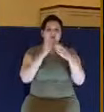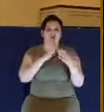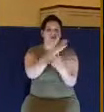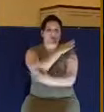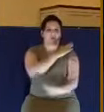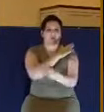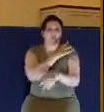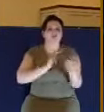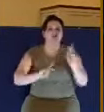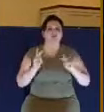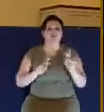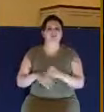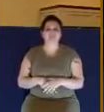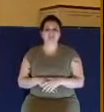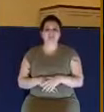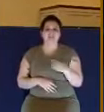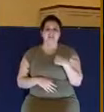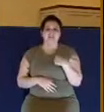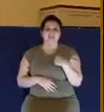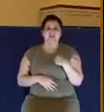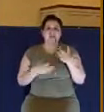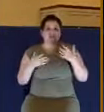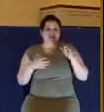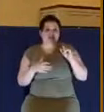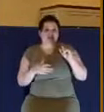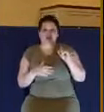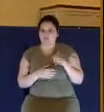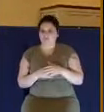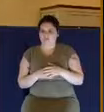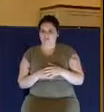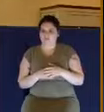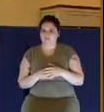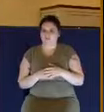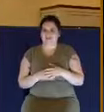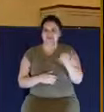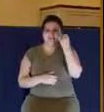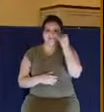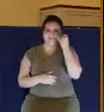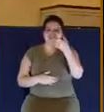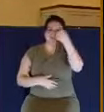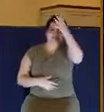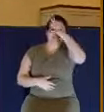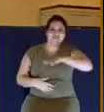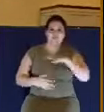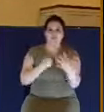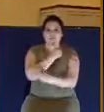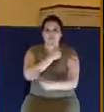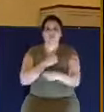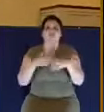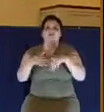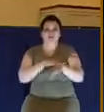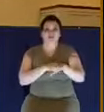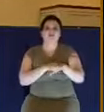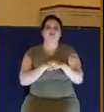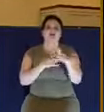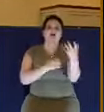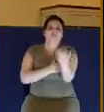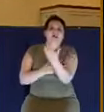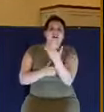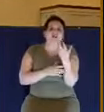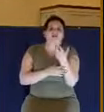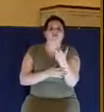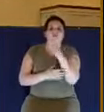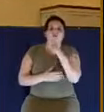of the one of thy brethren within thy gates of thy land, which the Lord thy God giveth thee, thou shalt not harden thy heart, nor shut thy